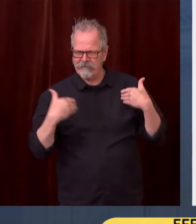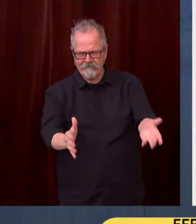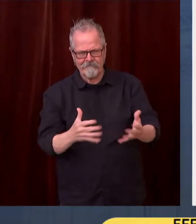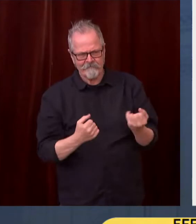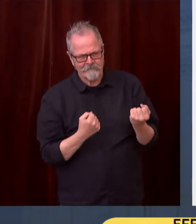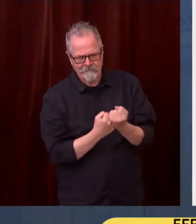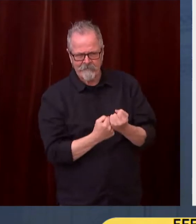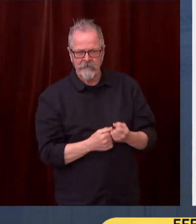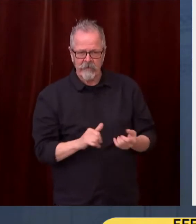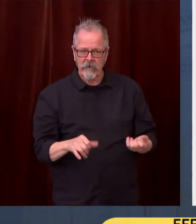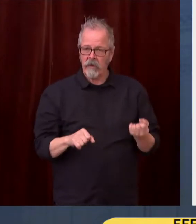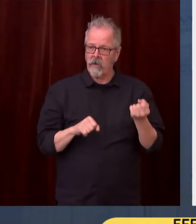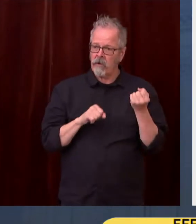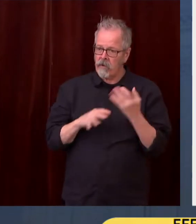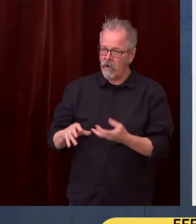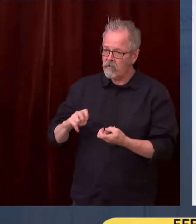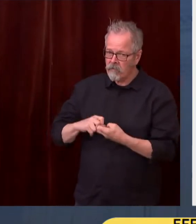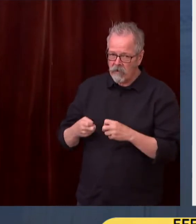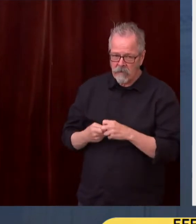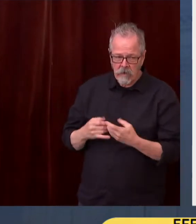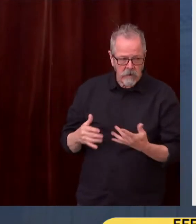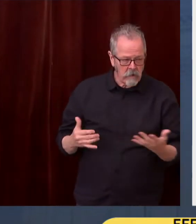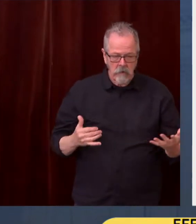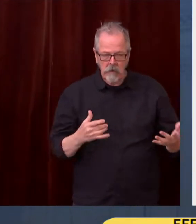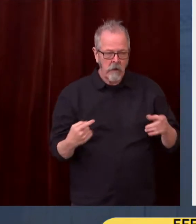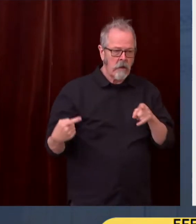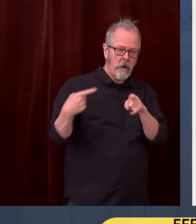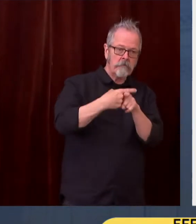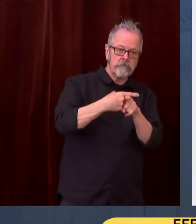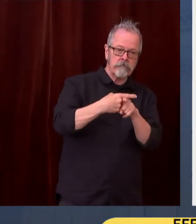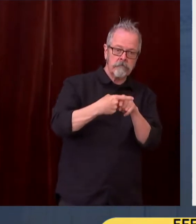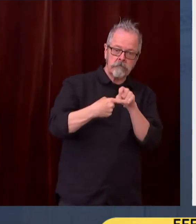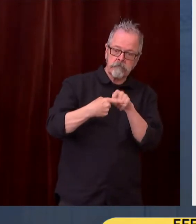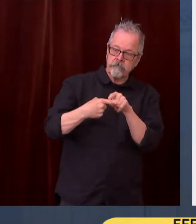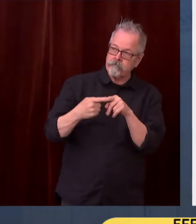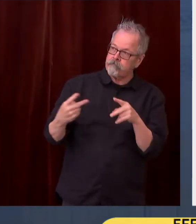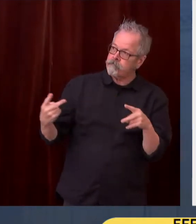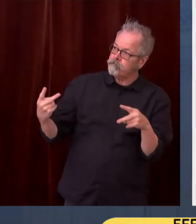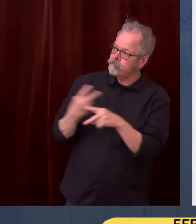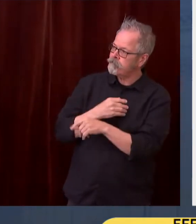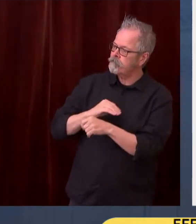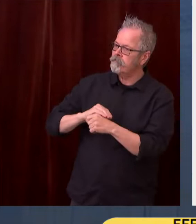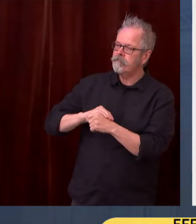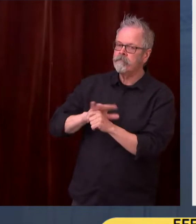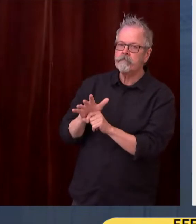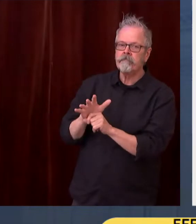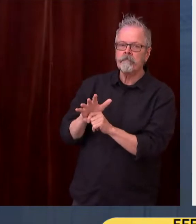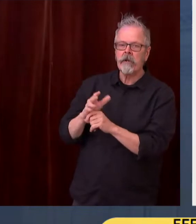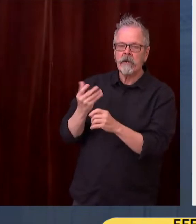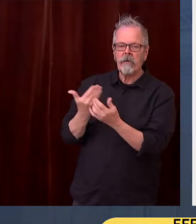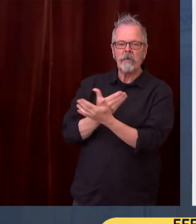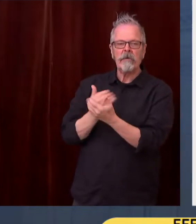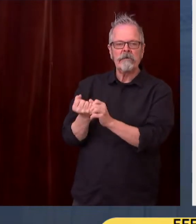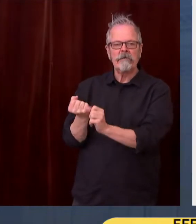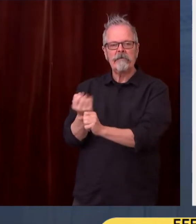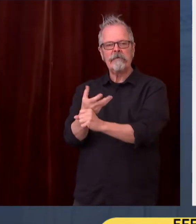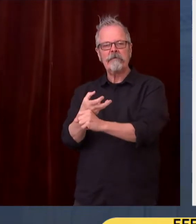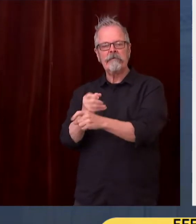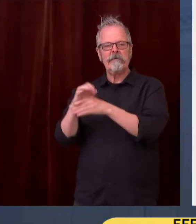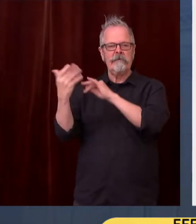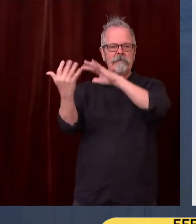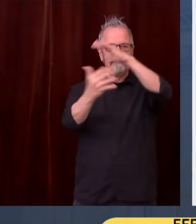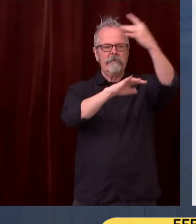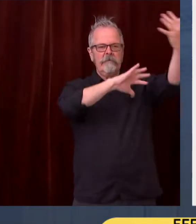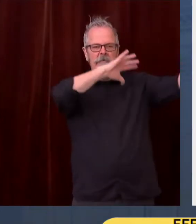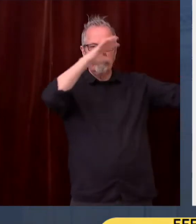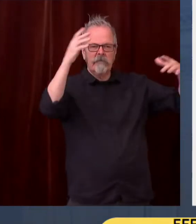people. We in local government stand as your partners and are ready to put these resources to work here